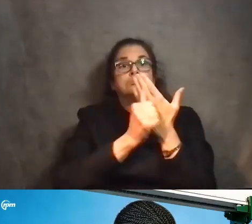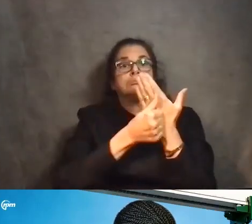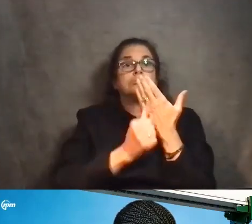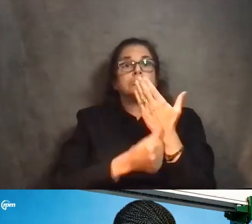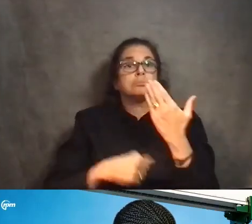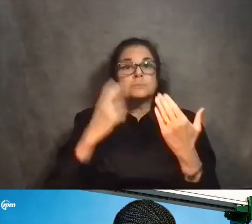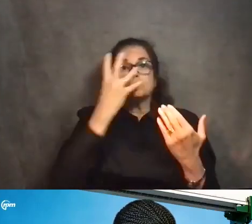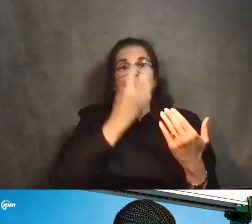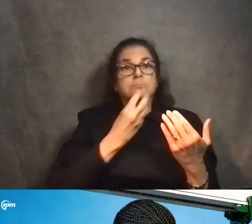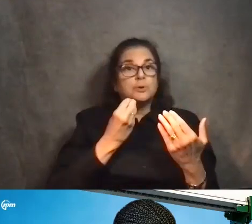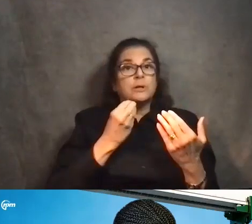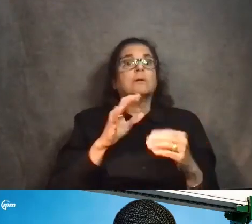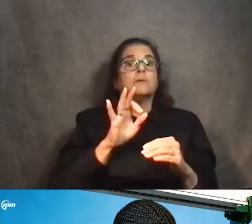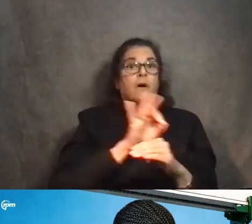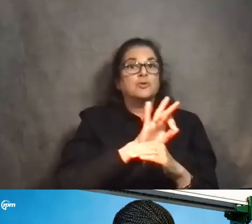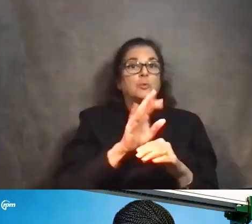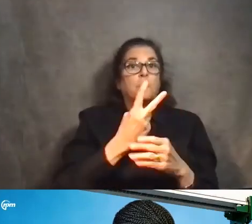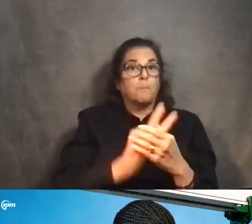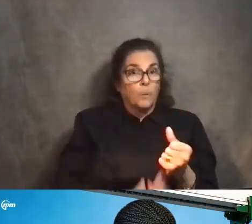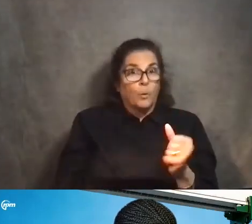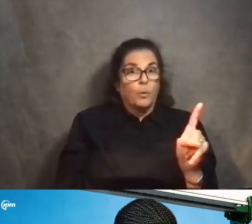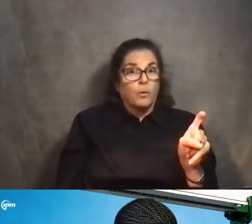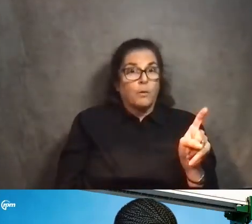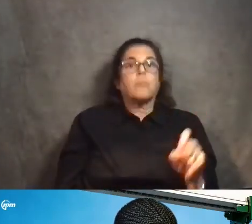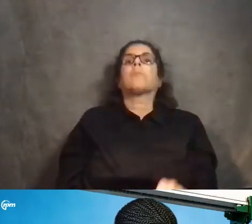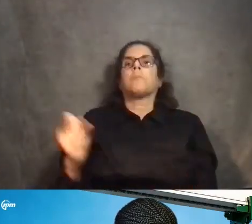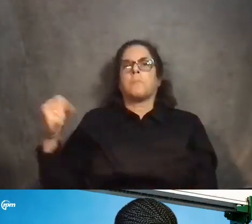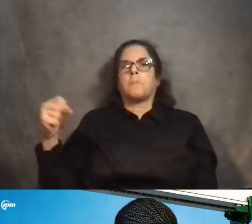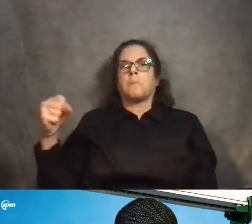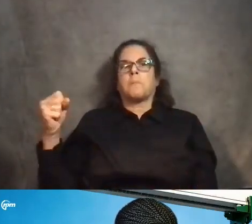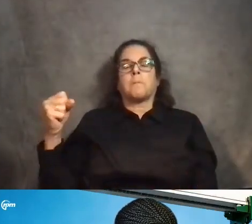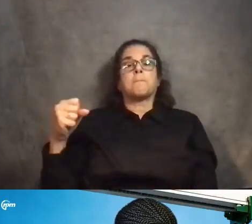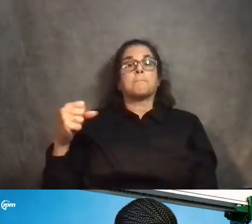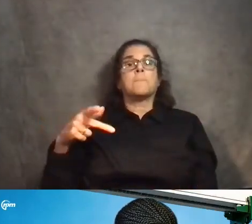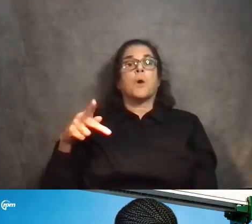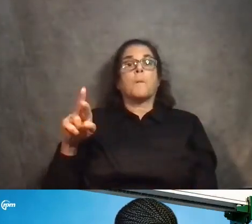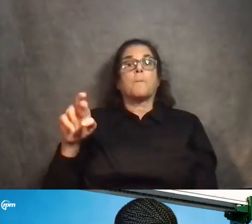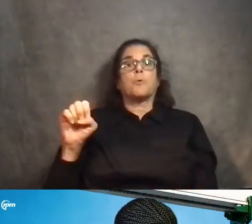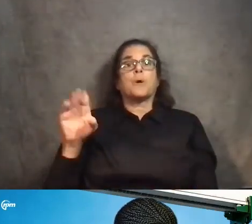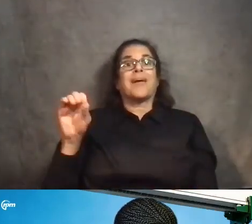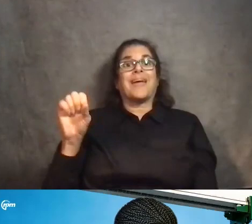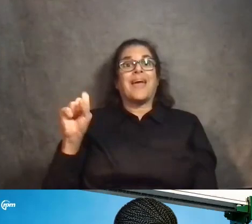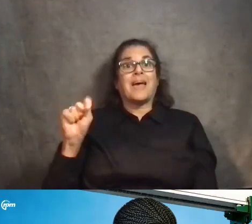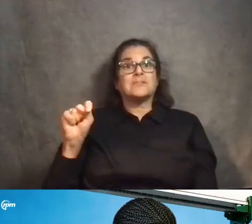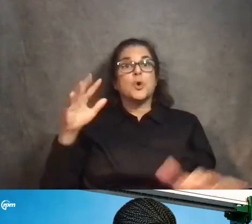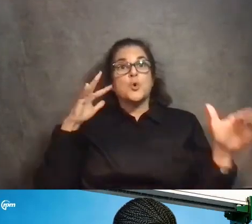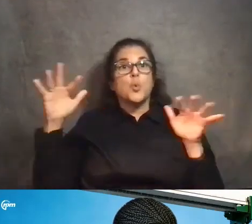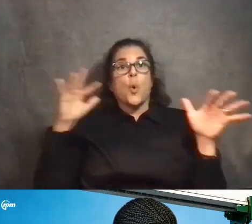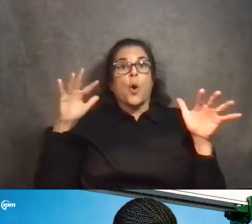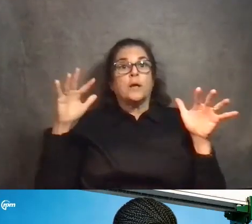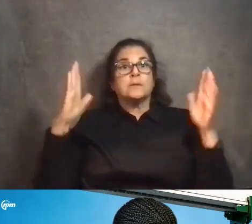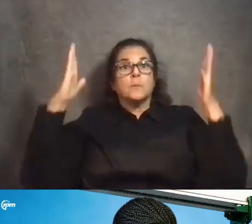beautiful as well as functional? Yes. So actually on the precast noise barrier, there is a